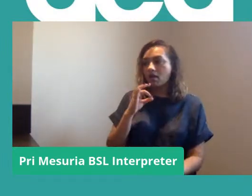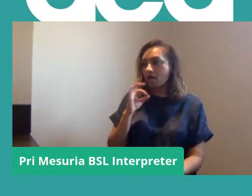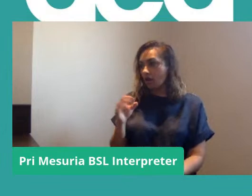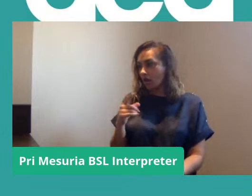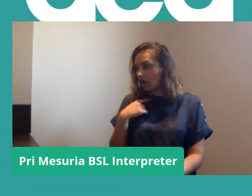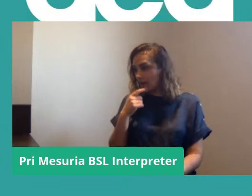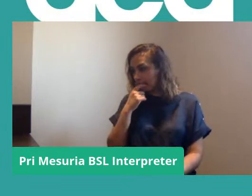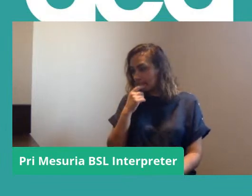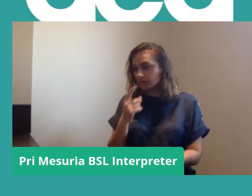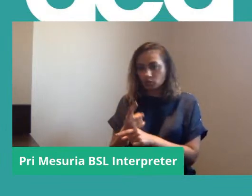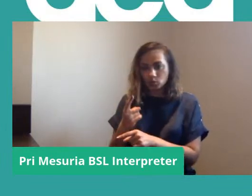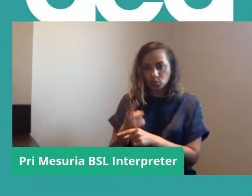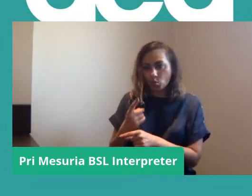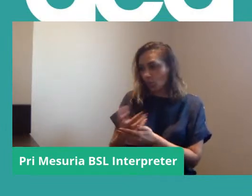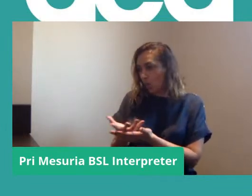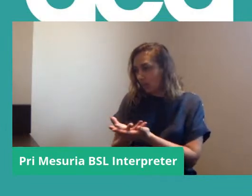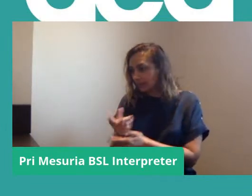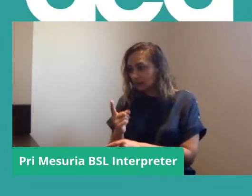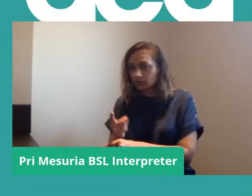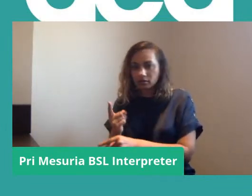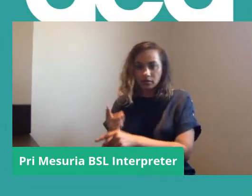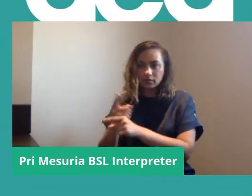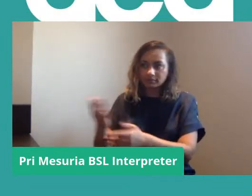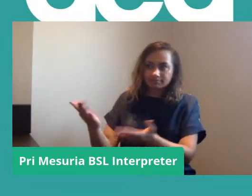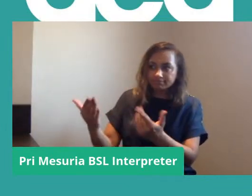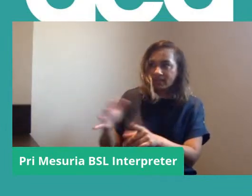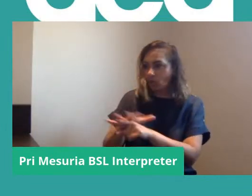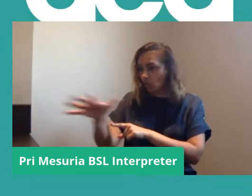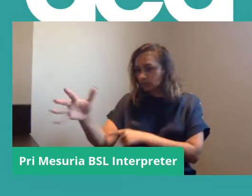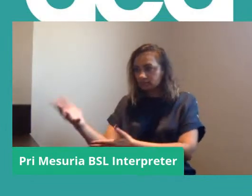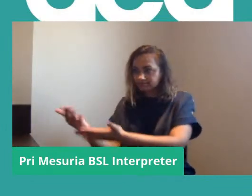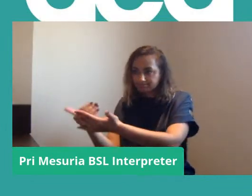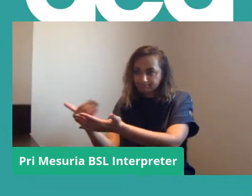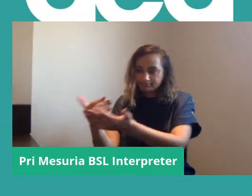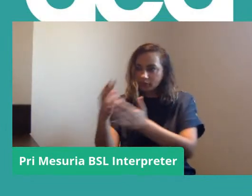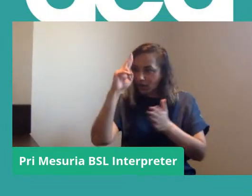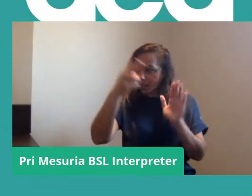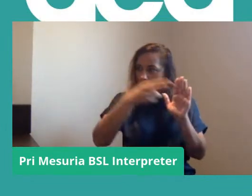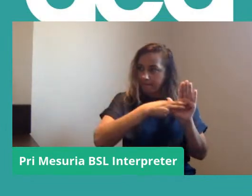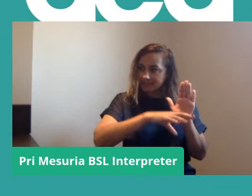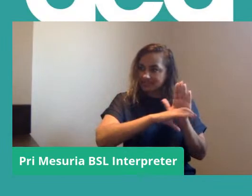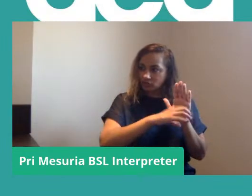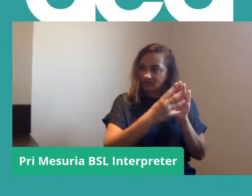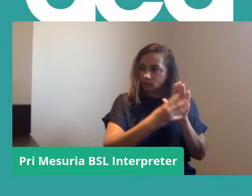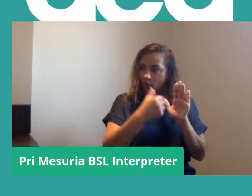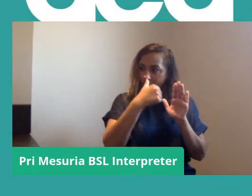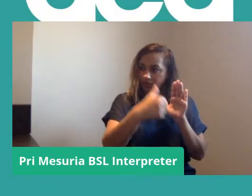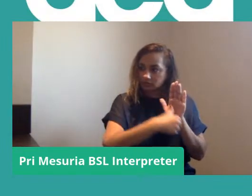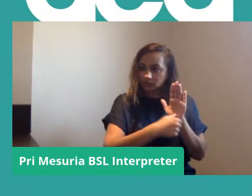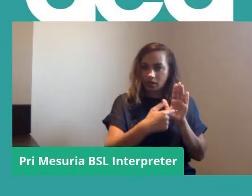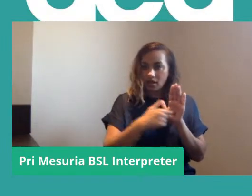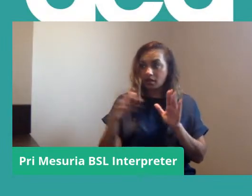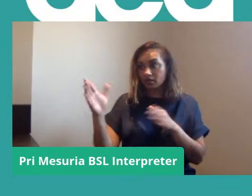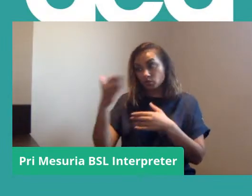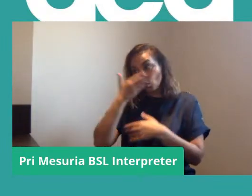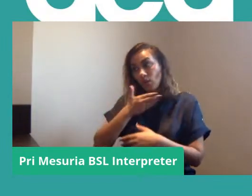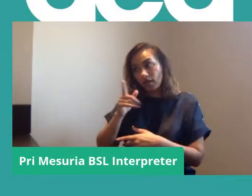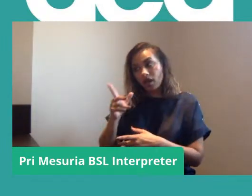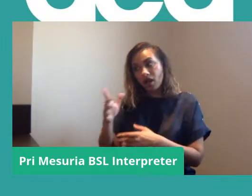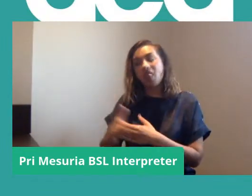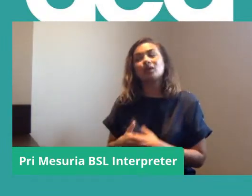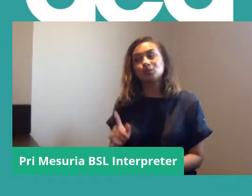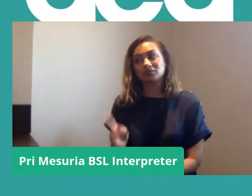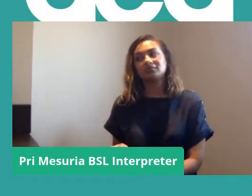going around talking to their colleagues and got their colleagues to to put their name to the section 44 letter and that school was closed and that